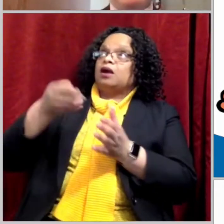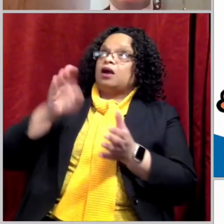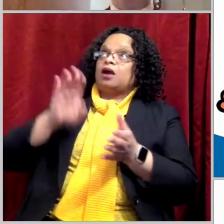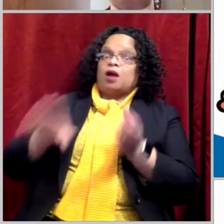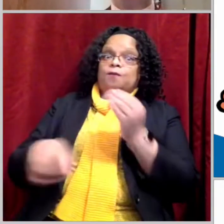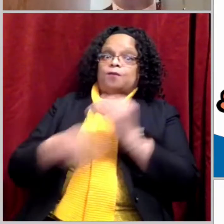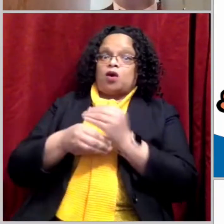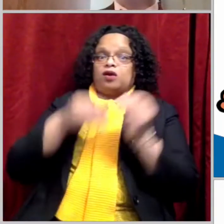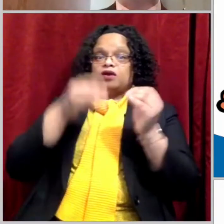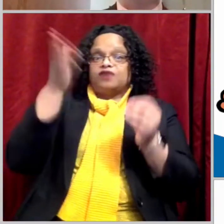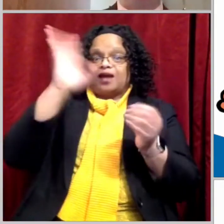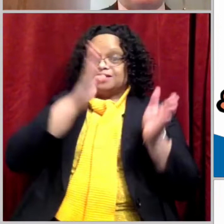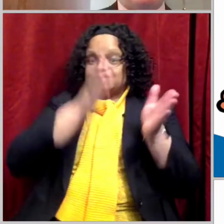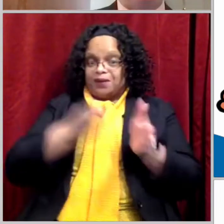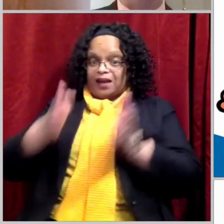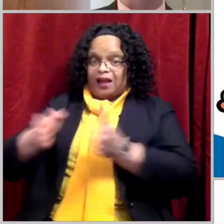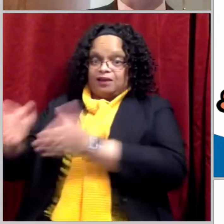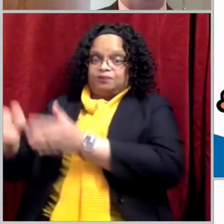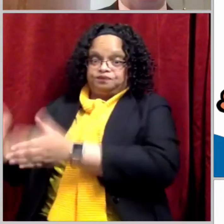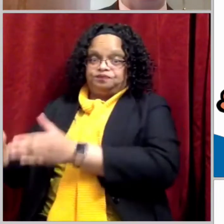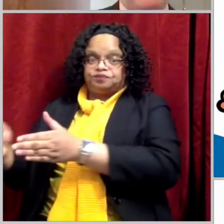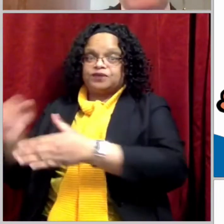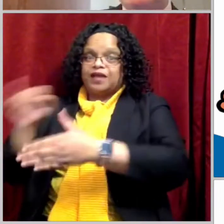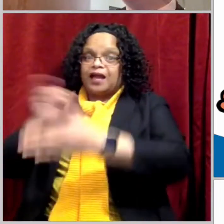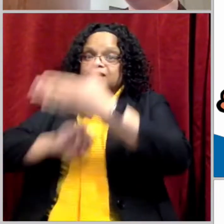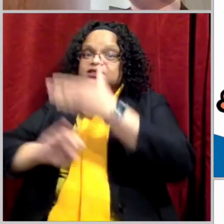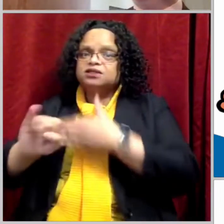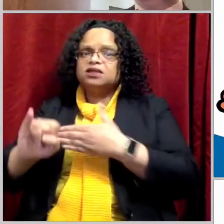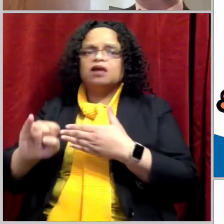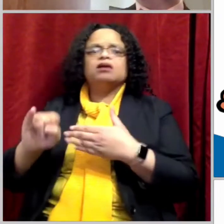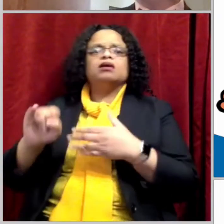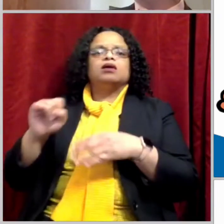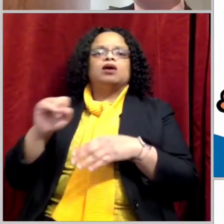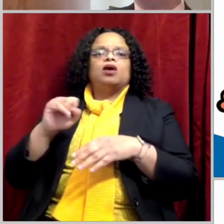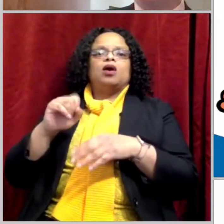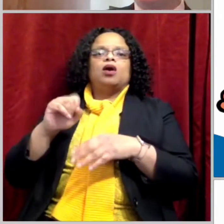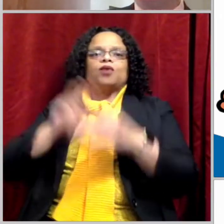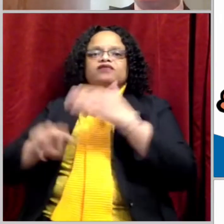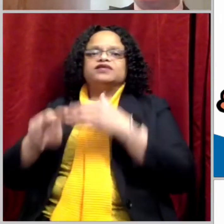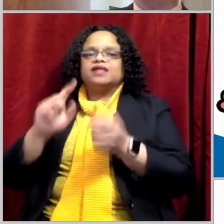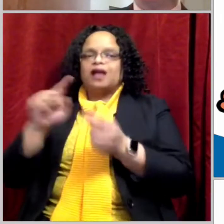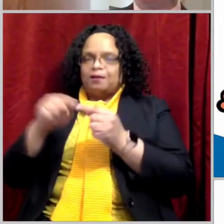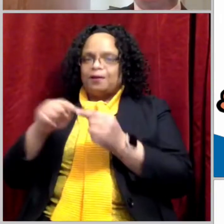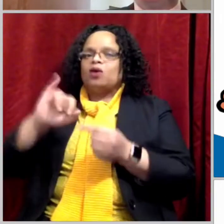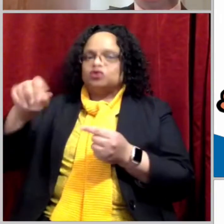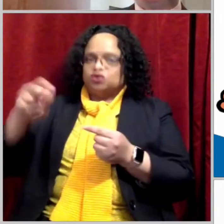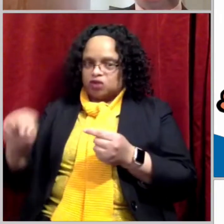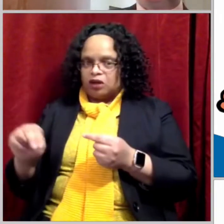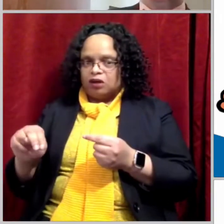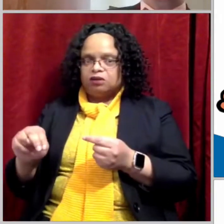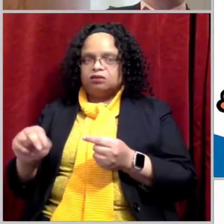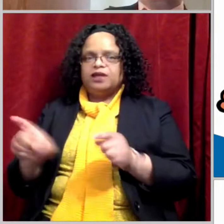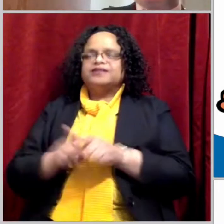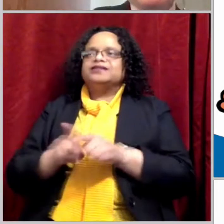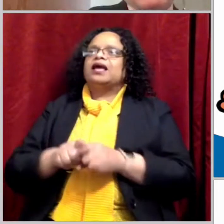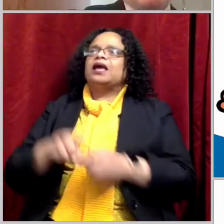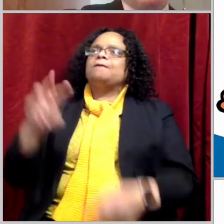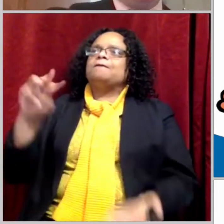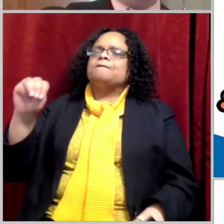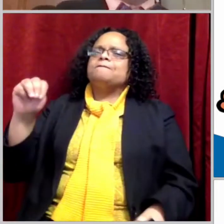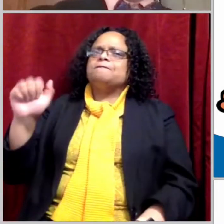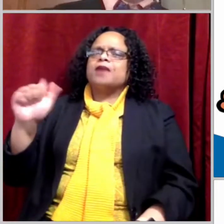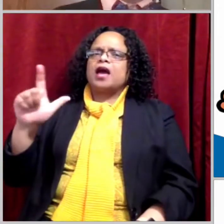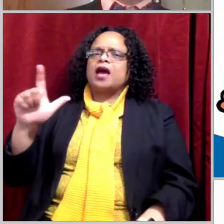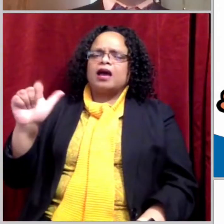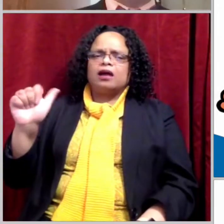Isaiah talked about John at some point. Malachi brings him up again as the person that